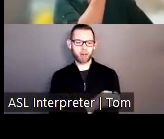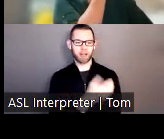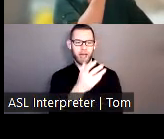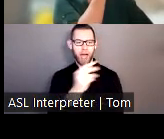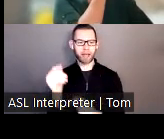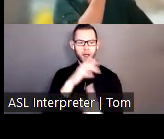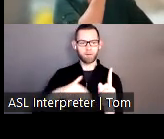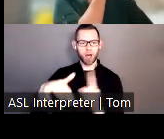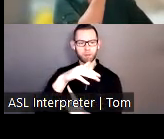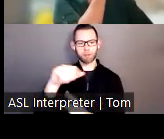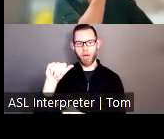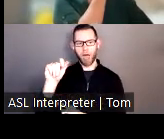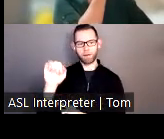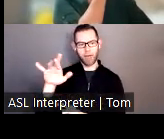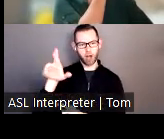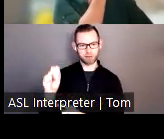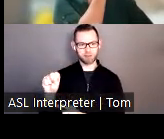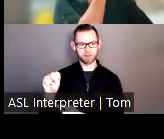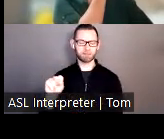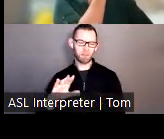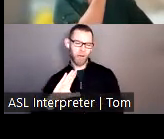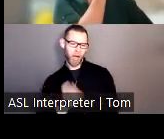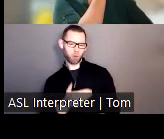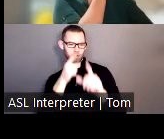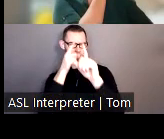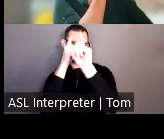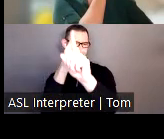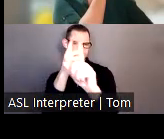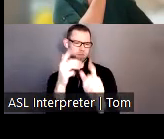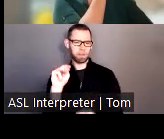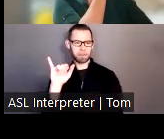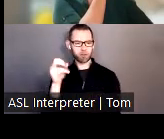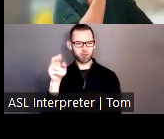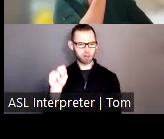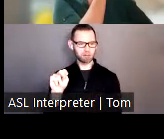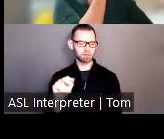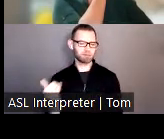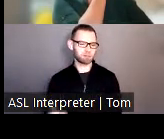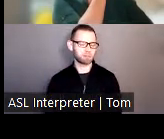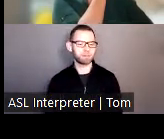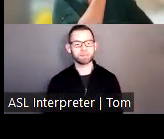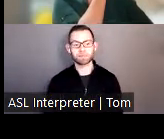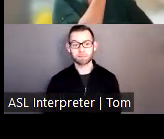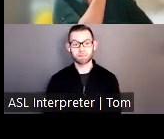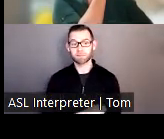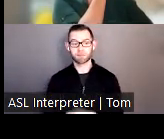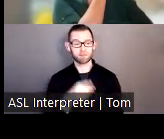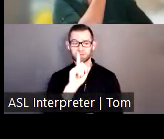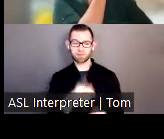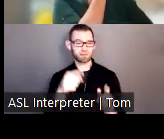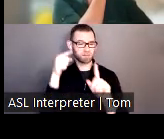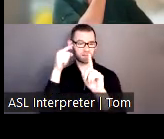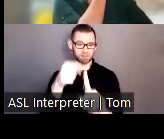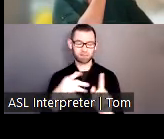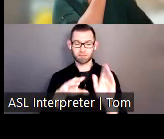our mission. And it's talking about the fact that our secretary is